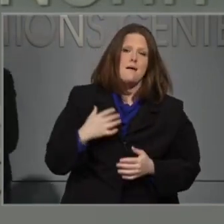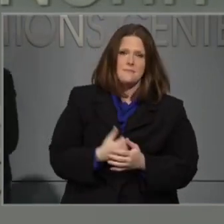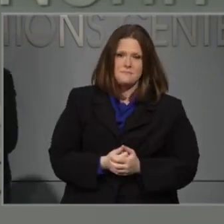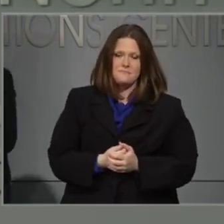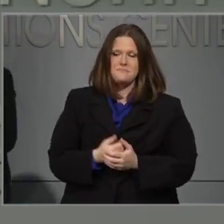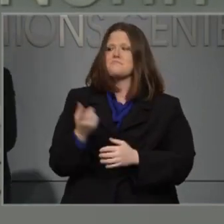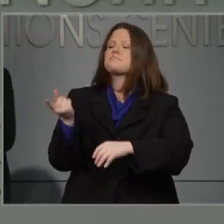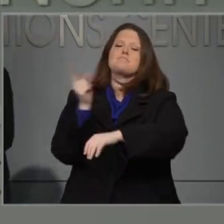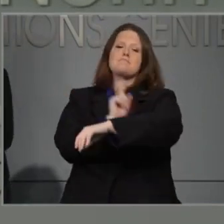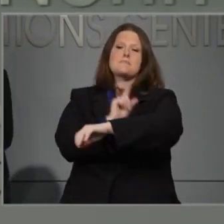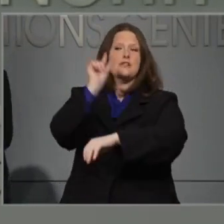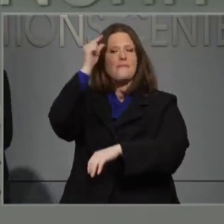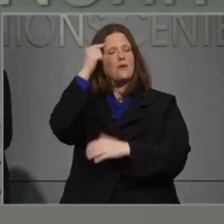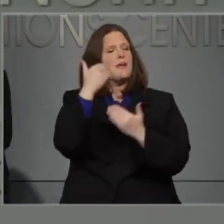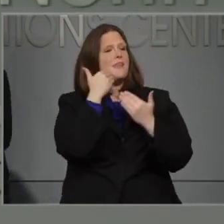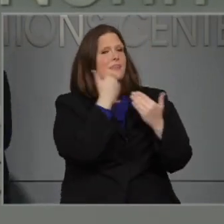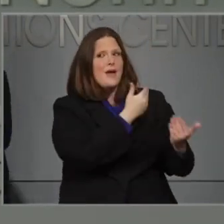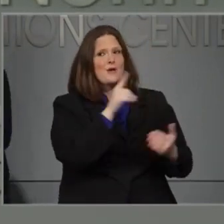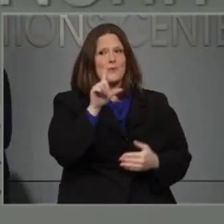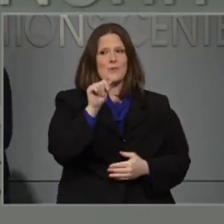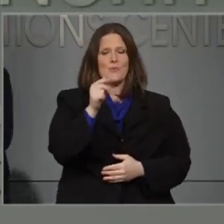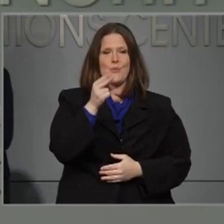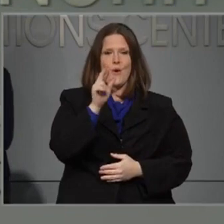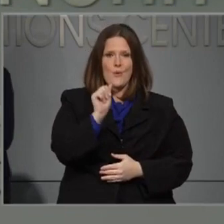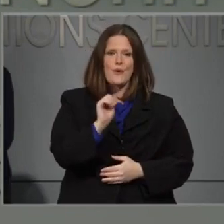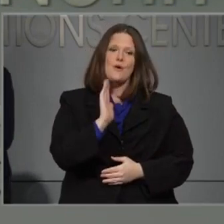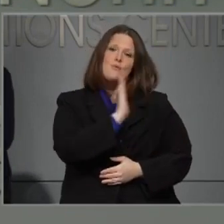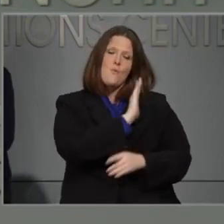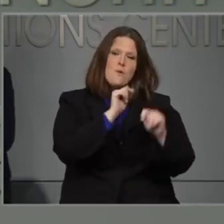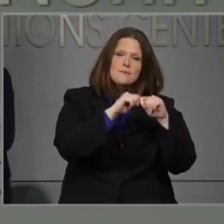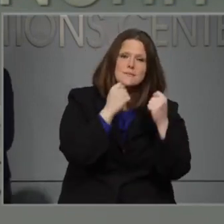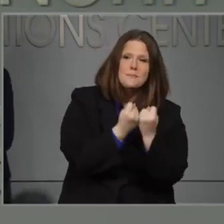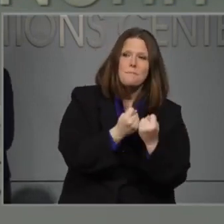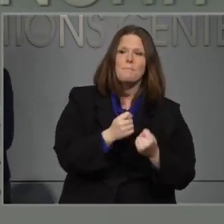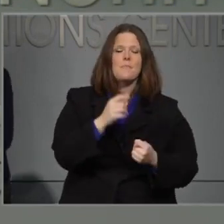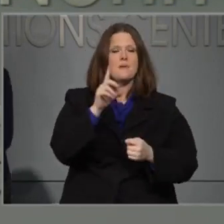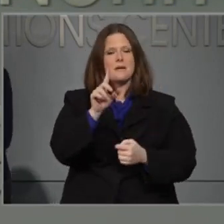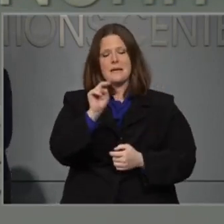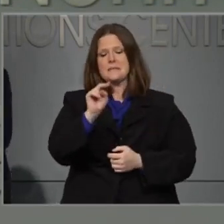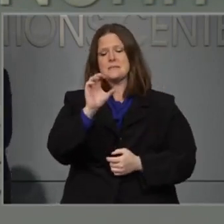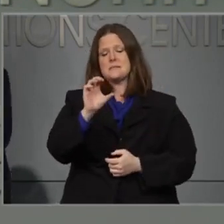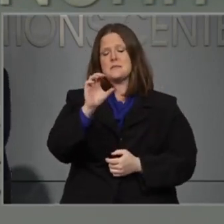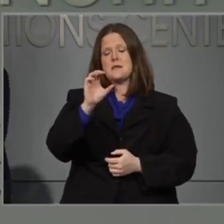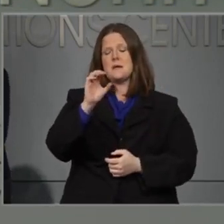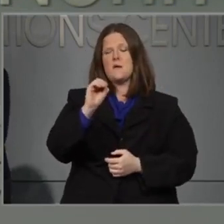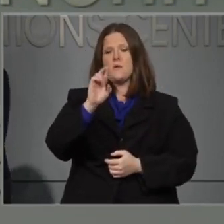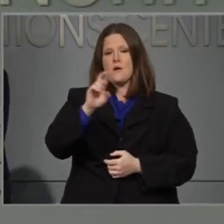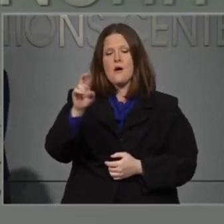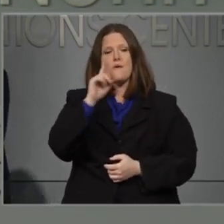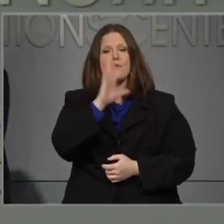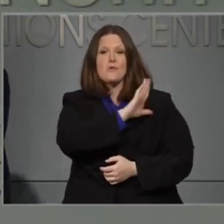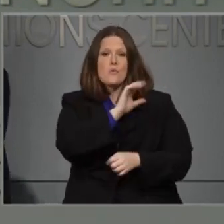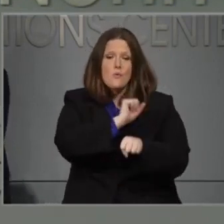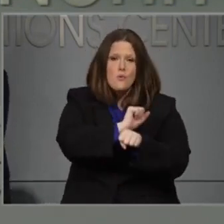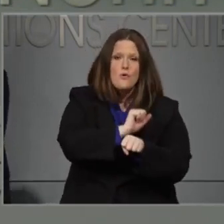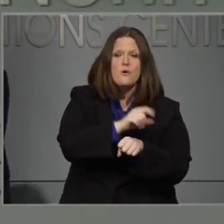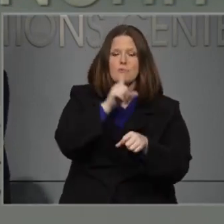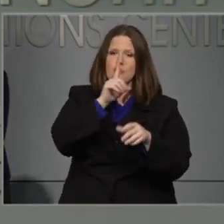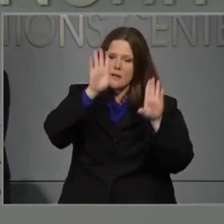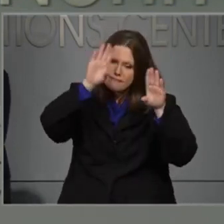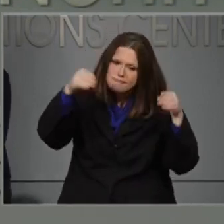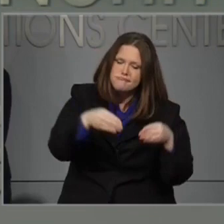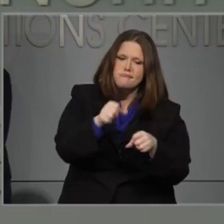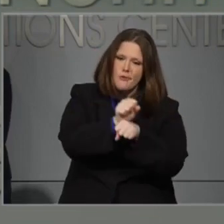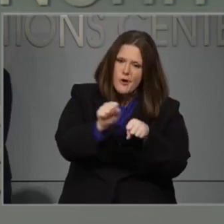Thank you, Laura Hogshead, and thanks to you and your team for the hard work and the long hours that you put into